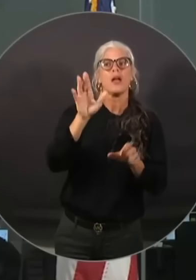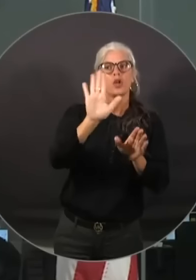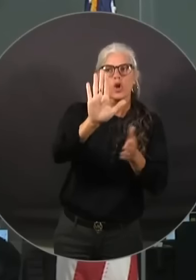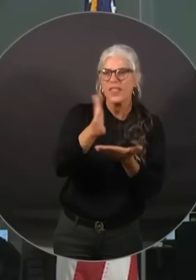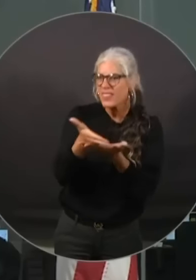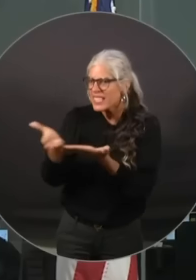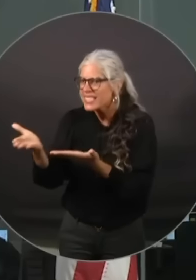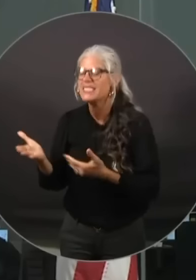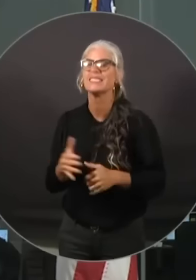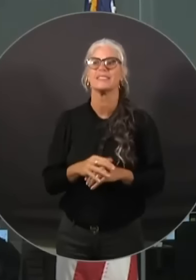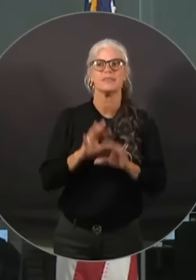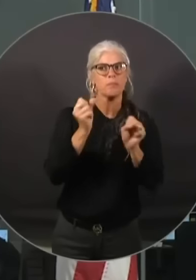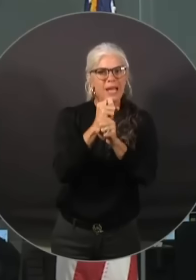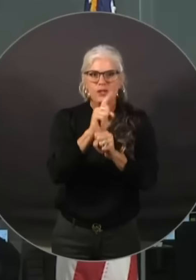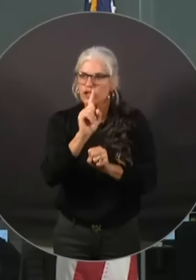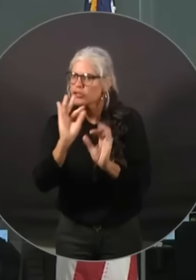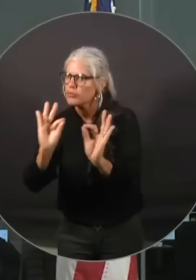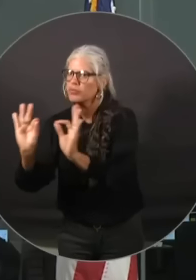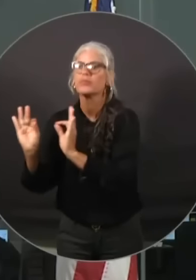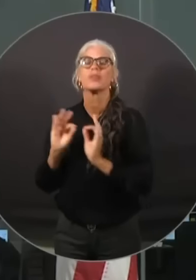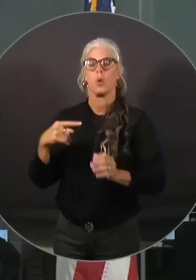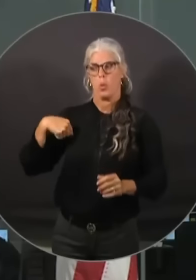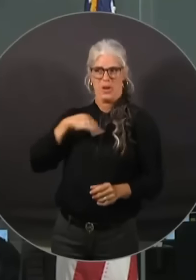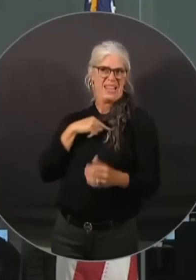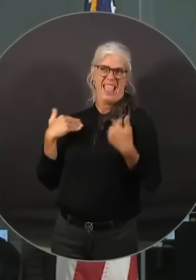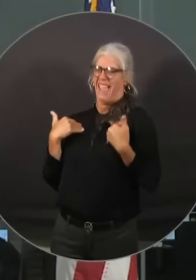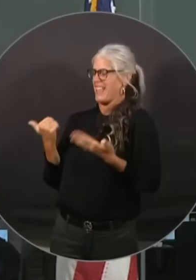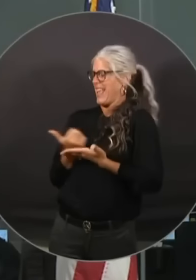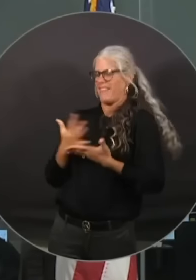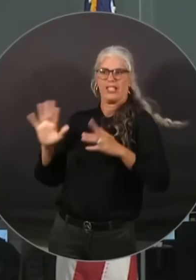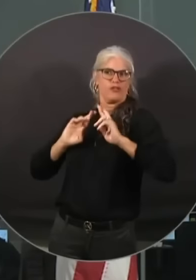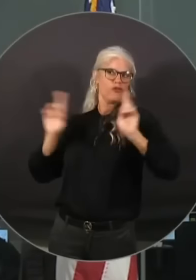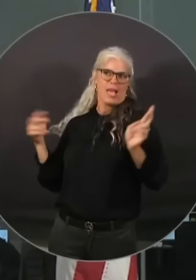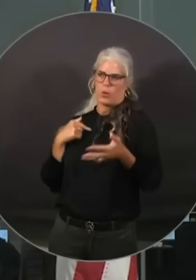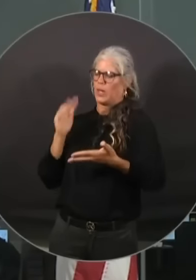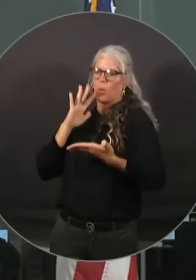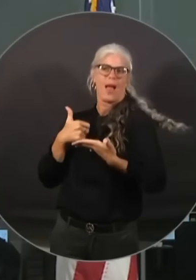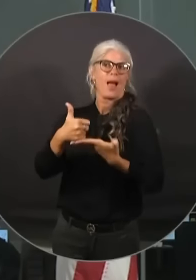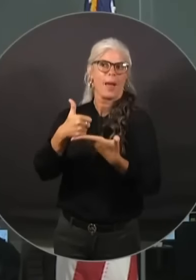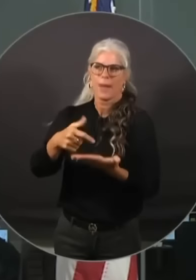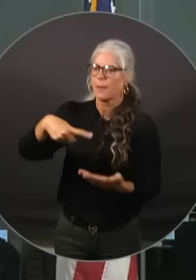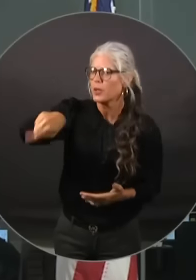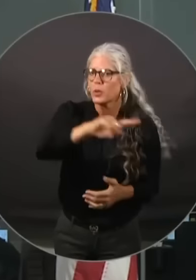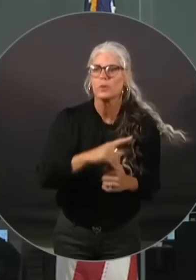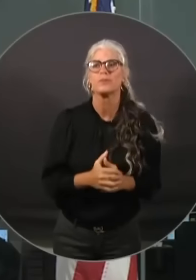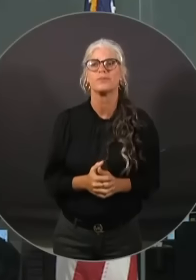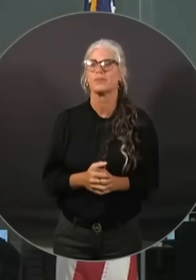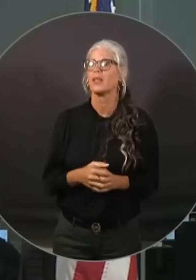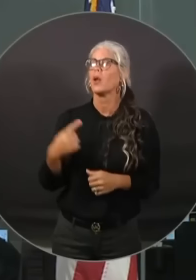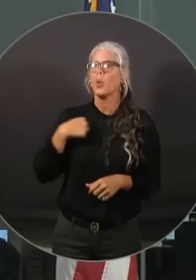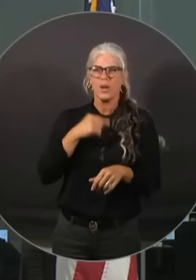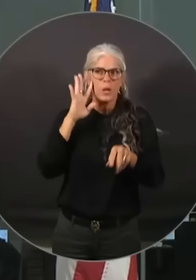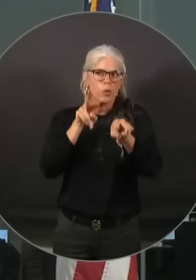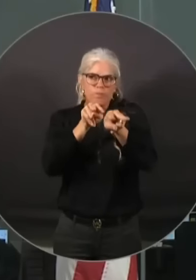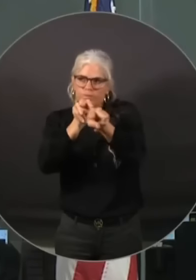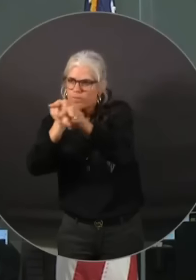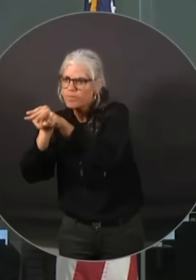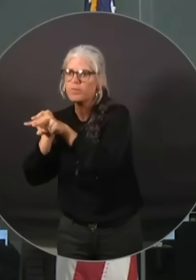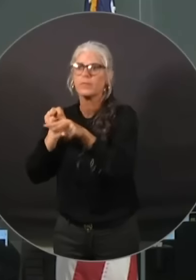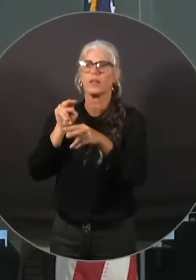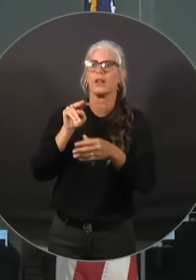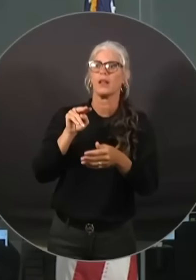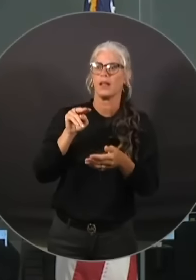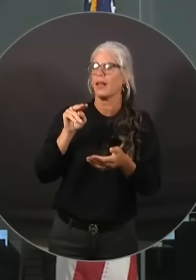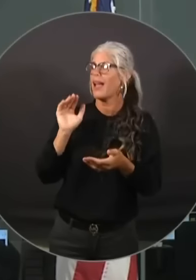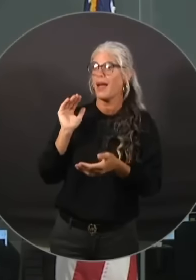going to be there to help people get through it and i think that we have probably marshaled more assets than we're going to need to be able